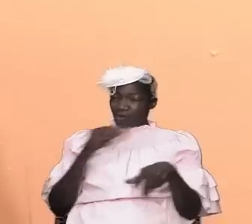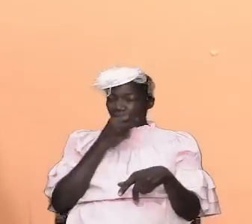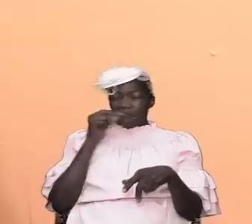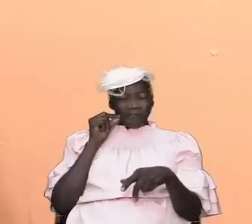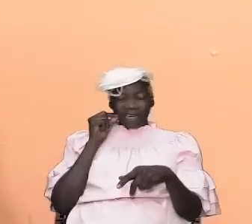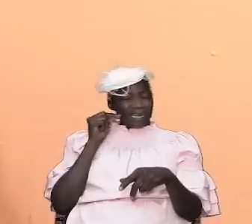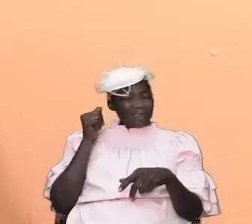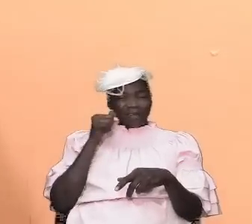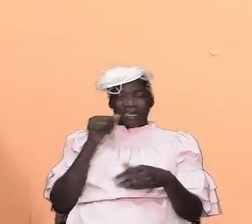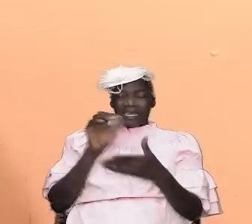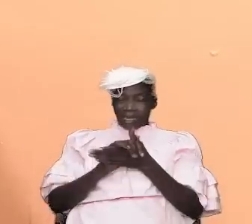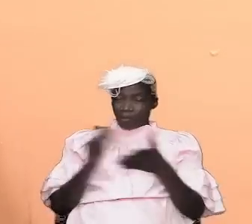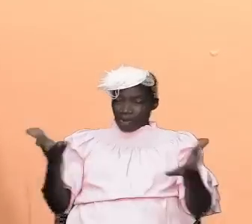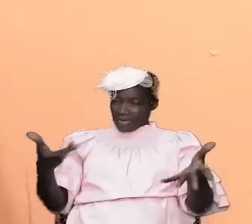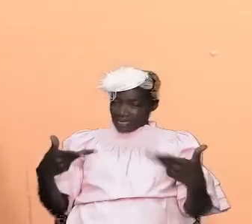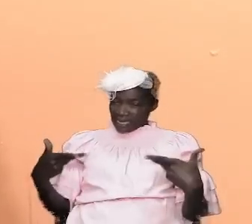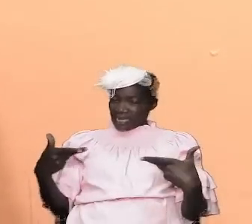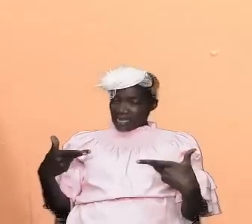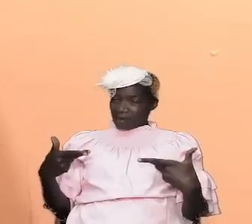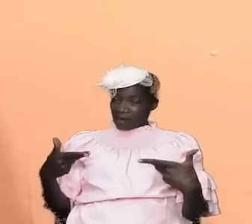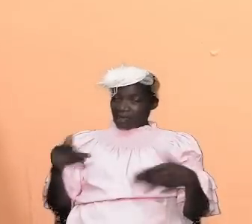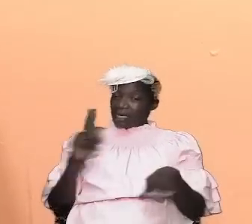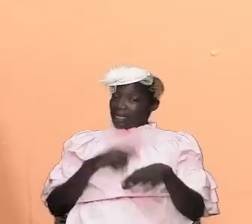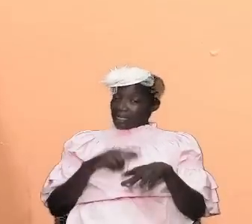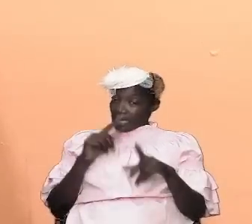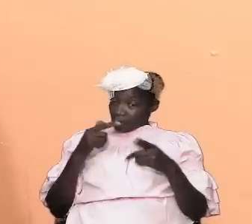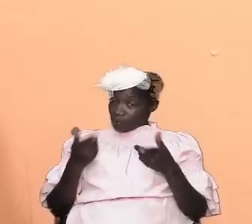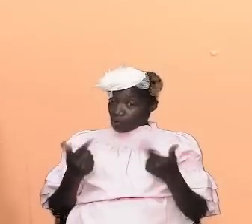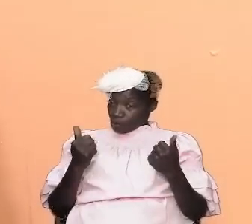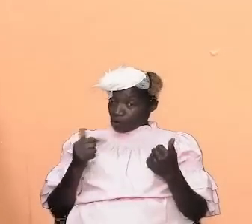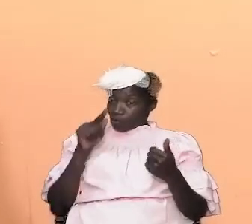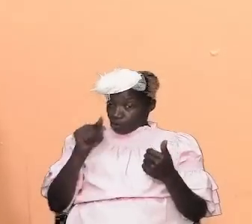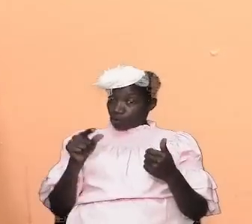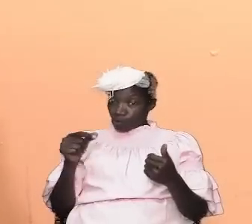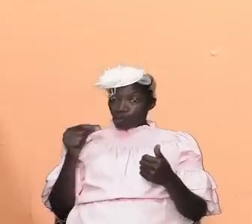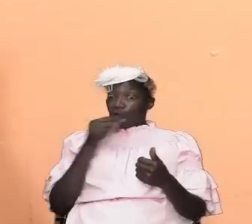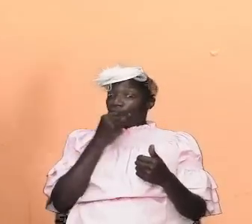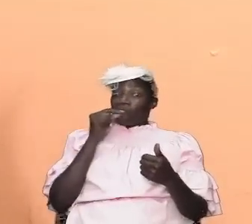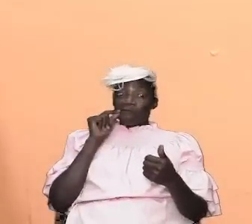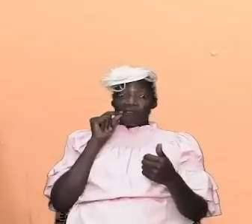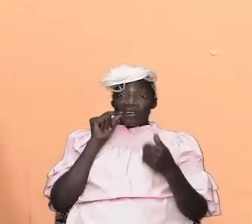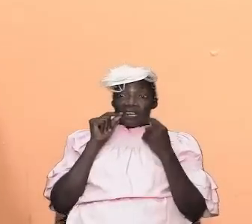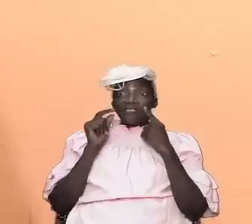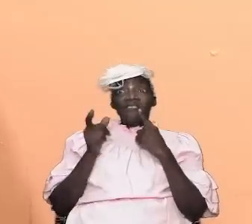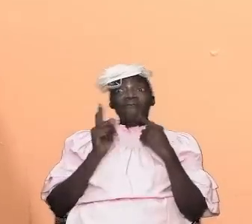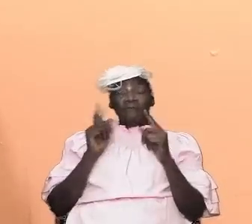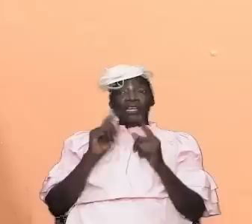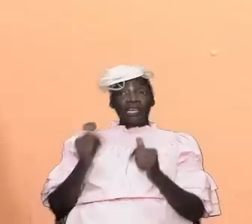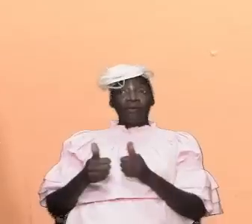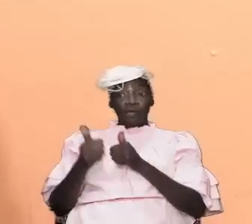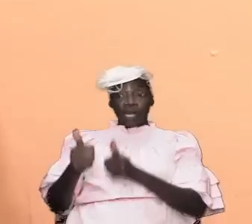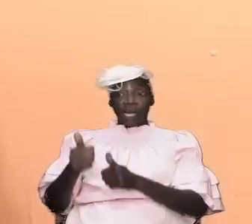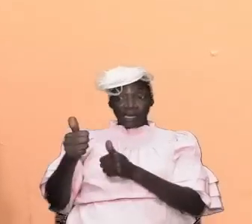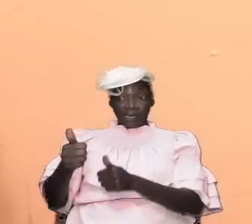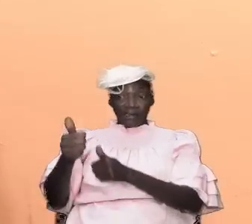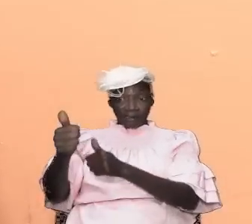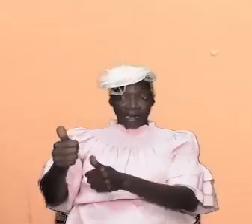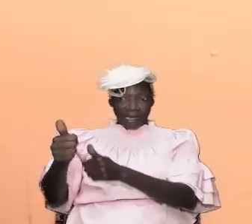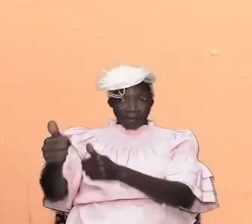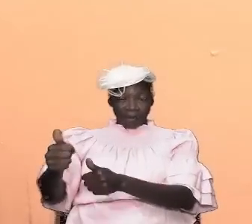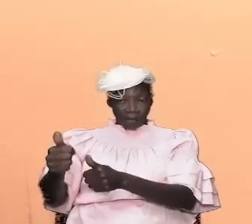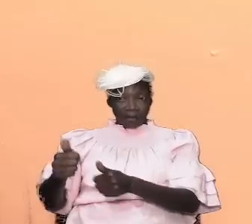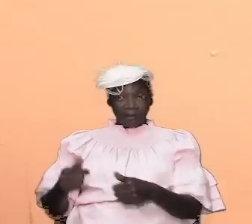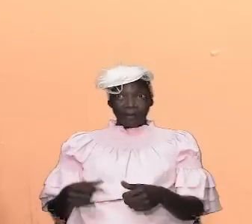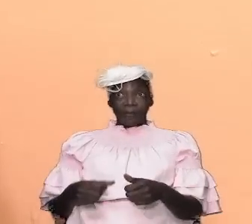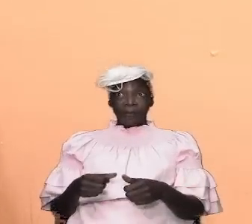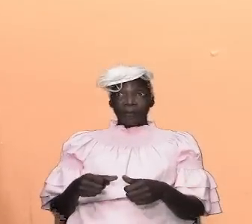bride room is here but the time is going to come when you will fast and they were talking about the other disciples who fasted don't eat and they make up